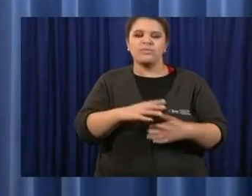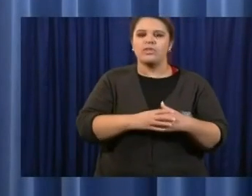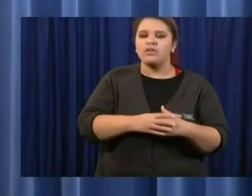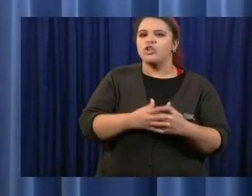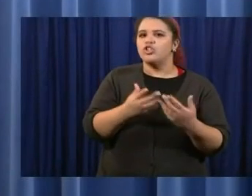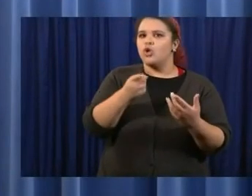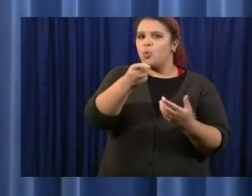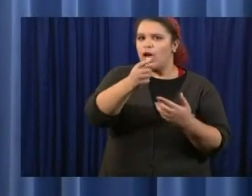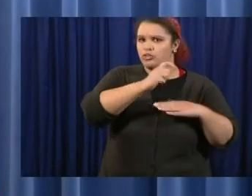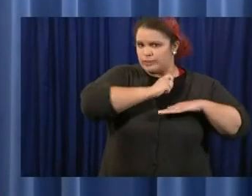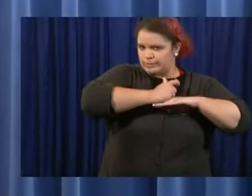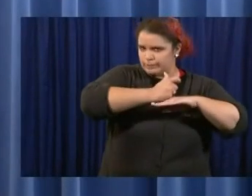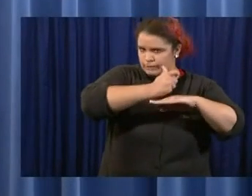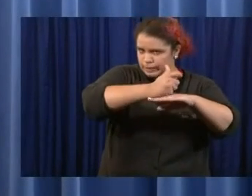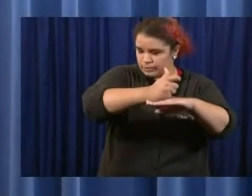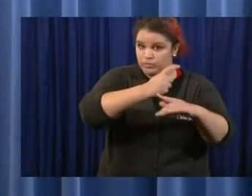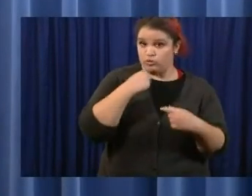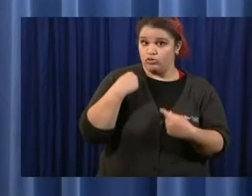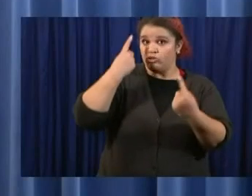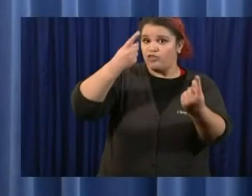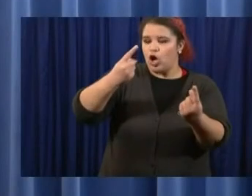as you reopen retail next week?